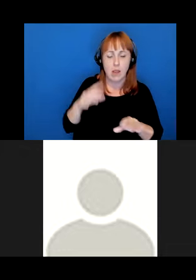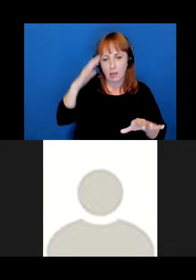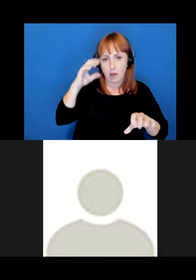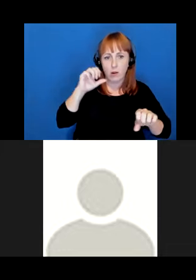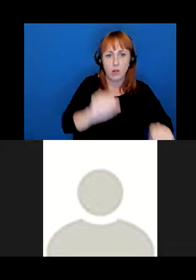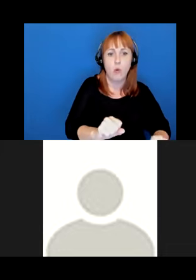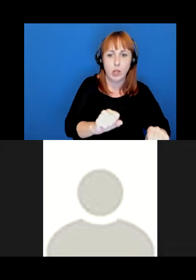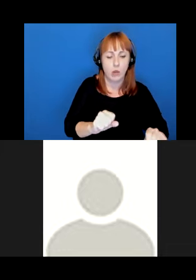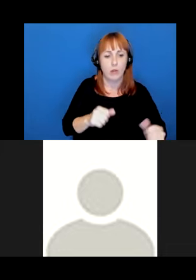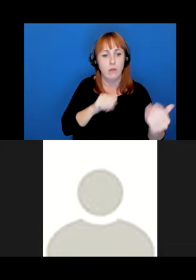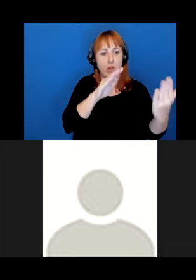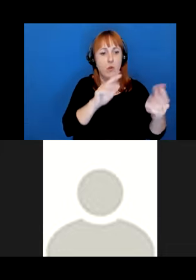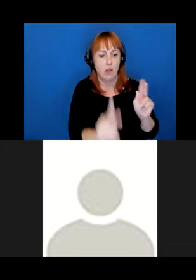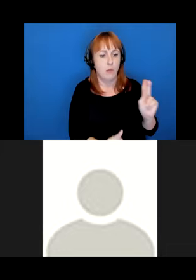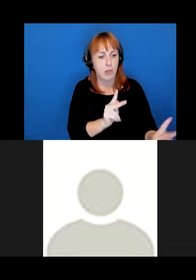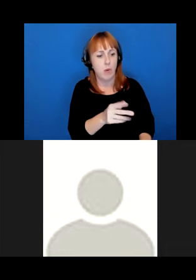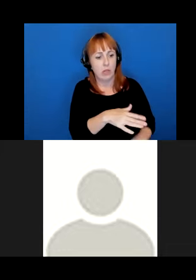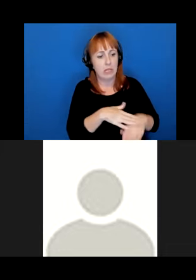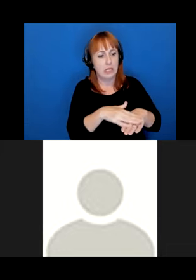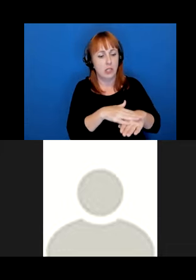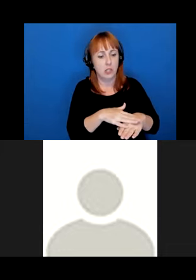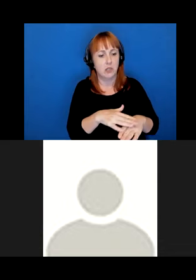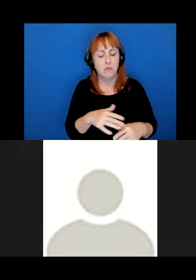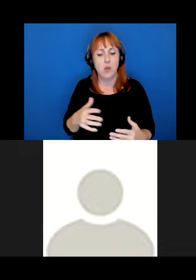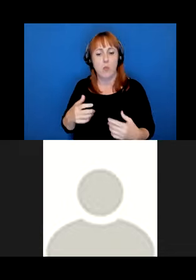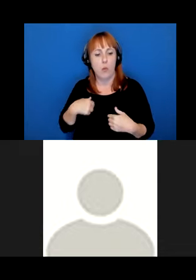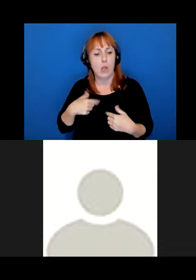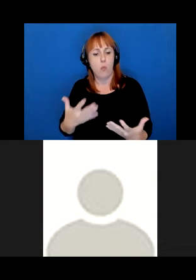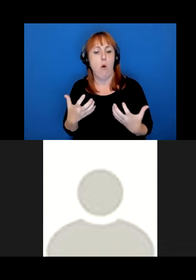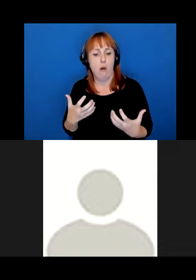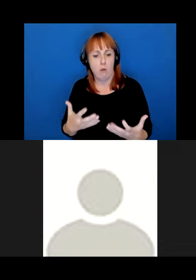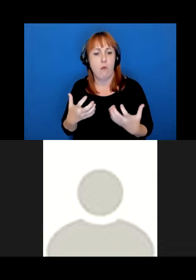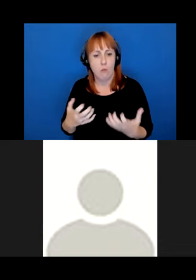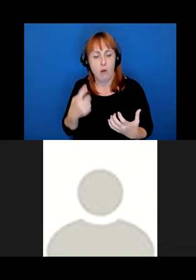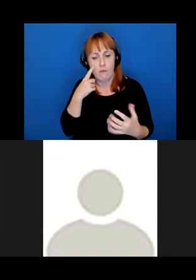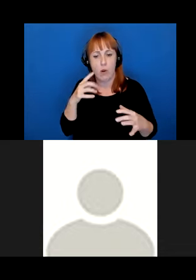valuing indigenous people only in relation to what we provide to colonizers and settlers.